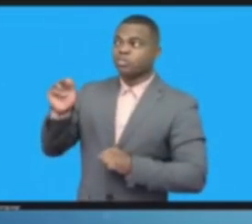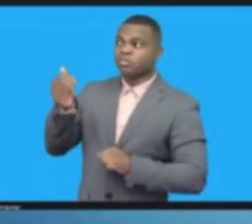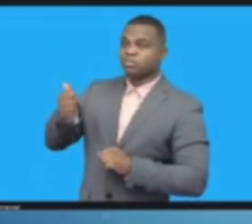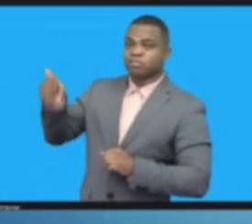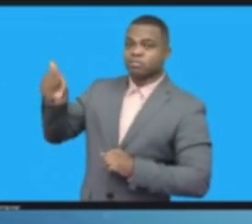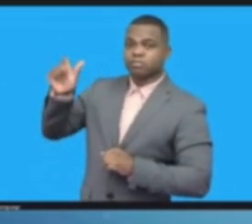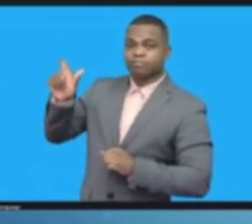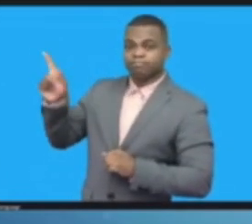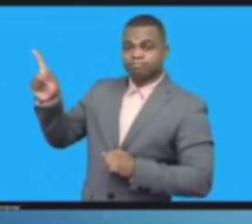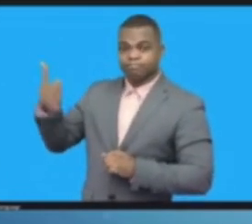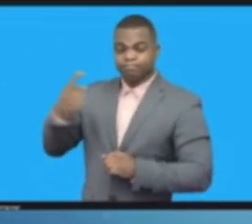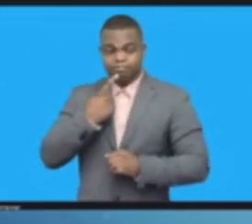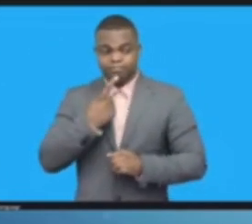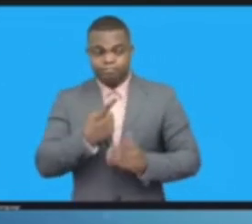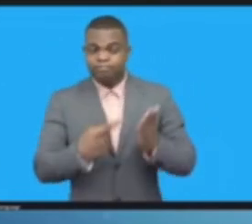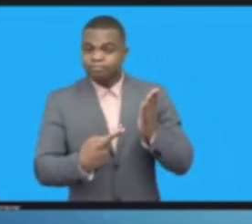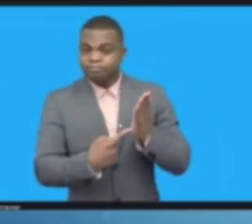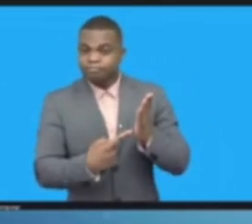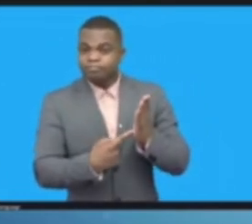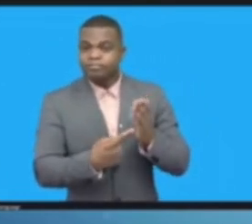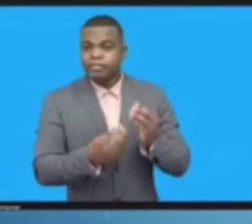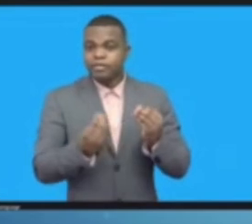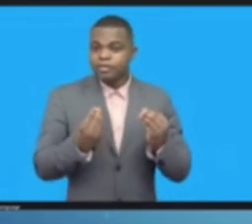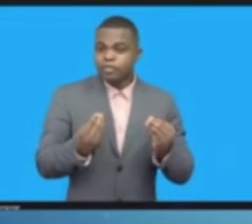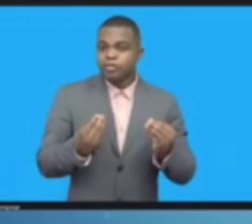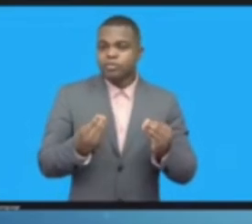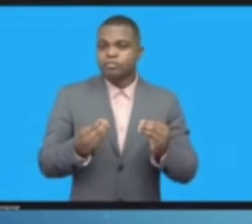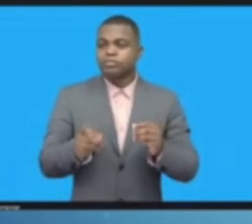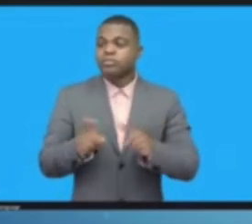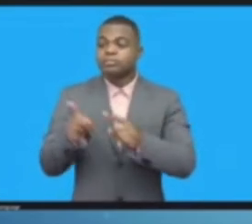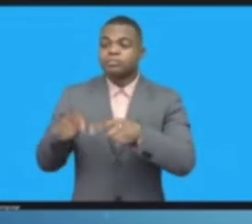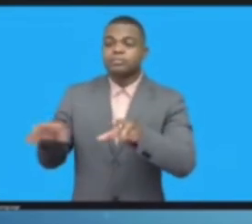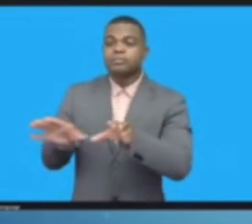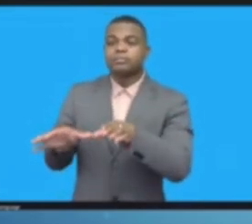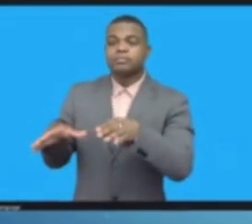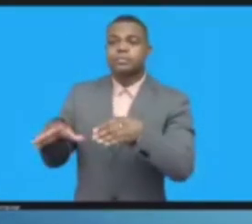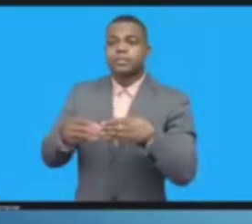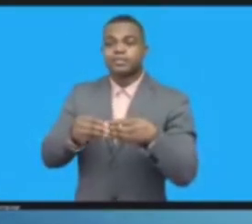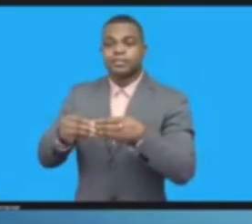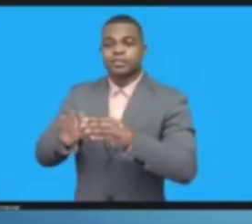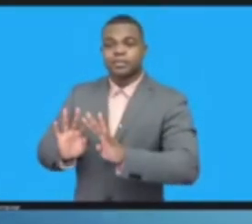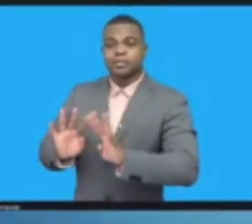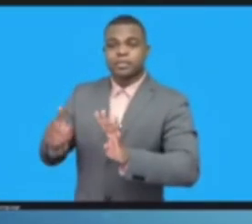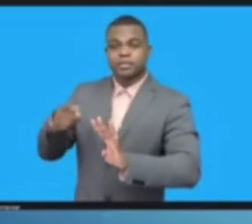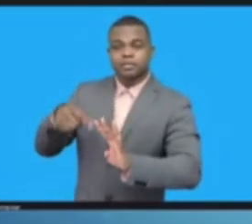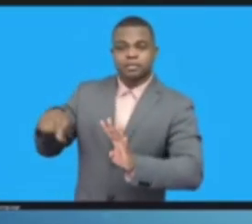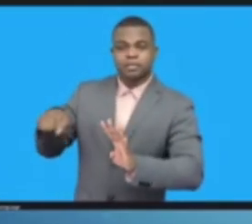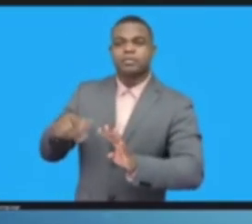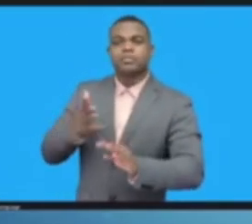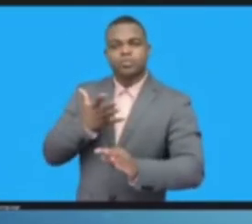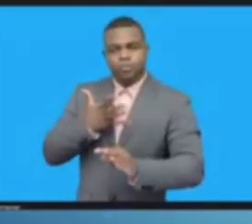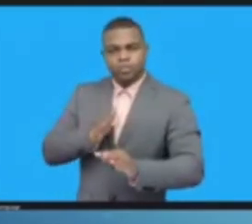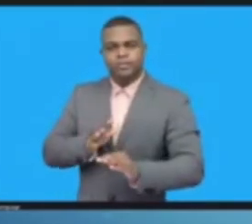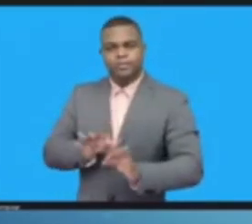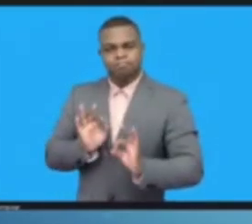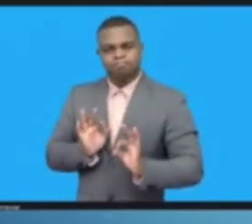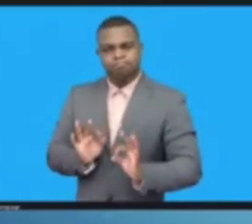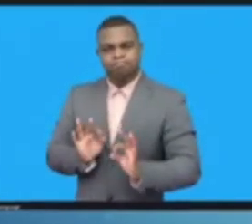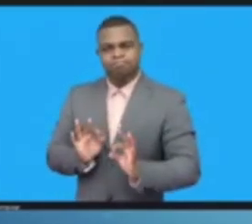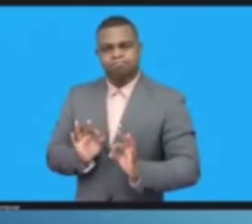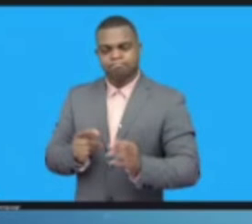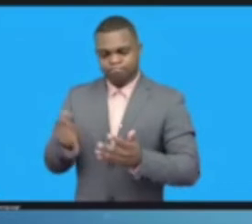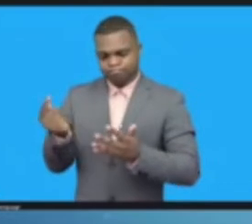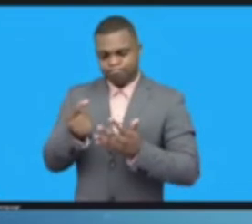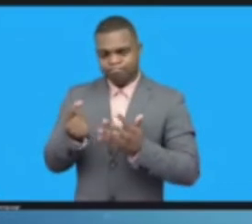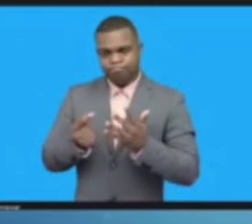and more generally the digital environment. I hope that the world of 2045 will look back